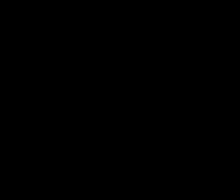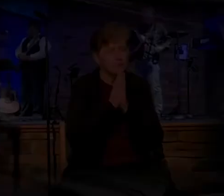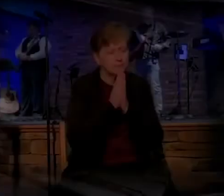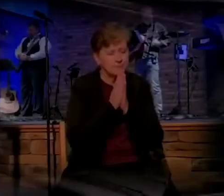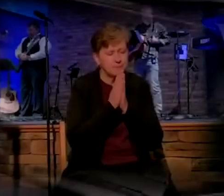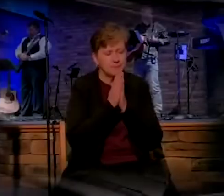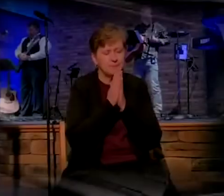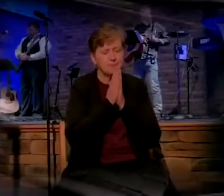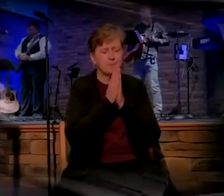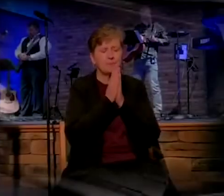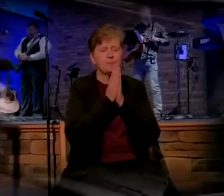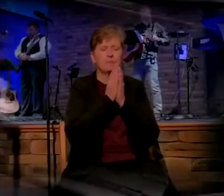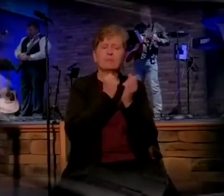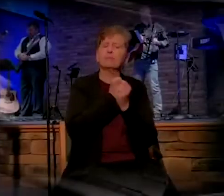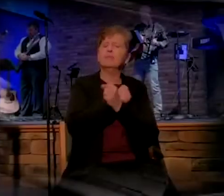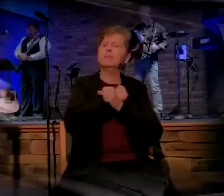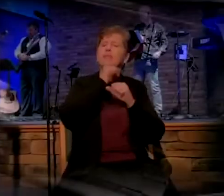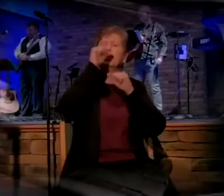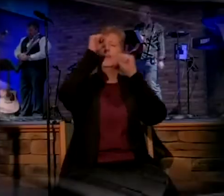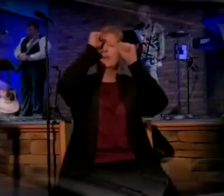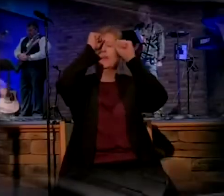Dear Heavenly Father,